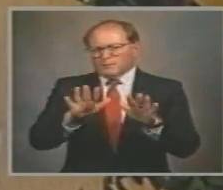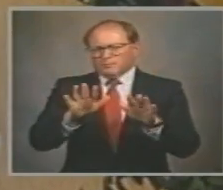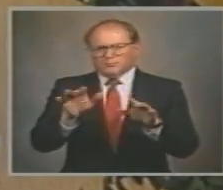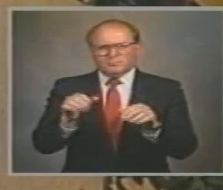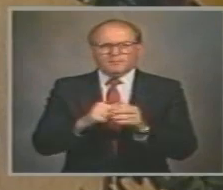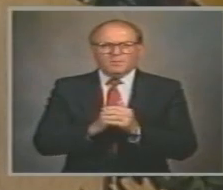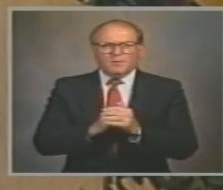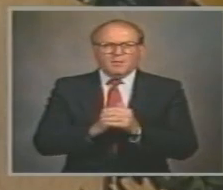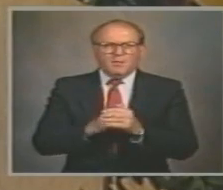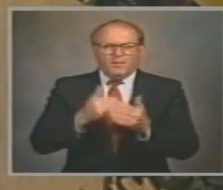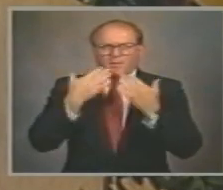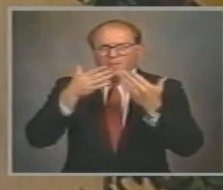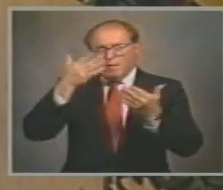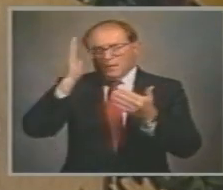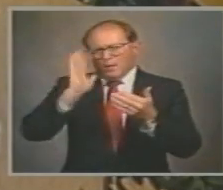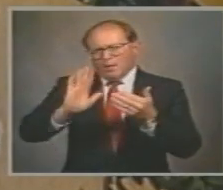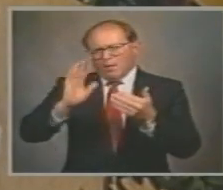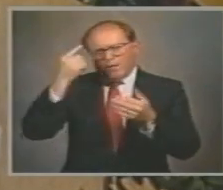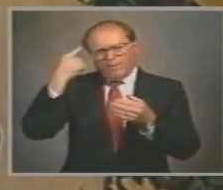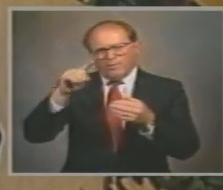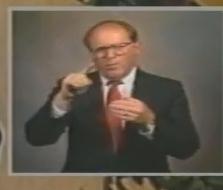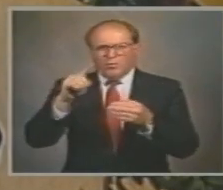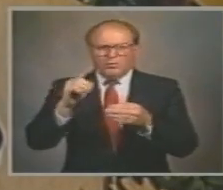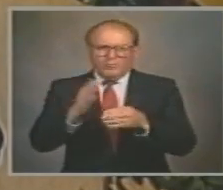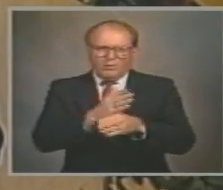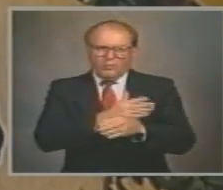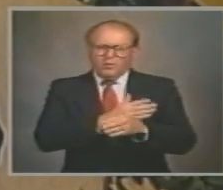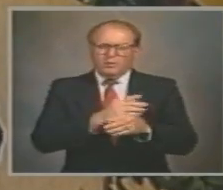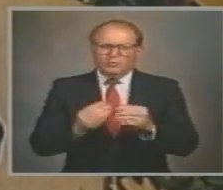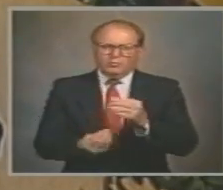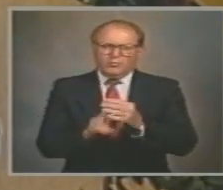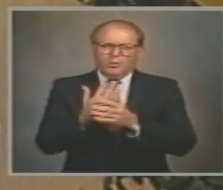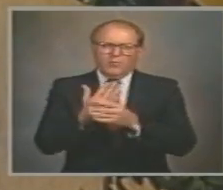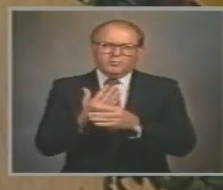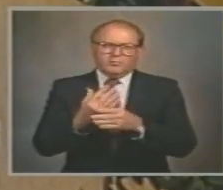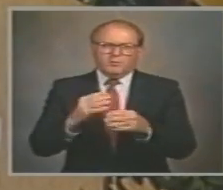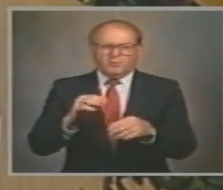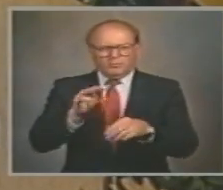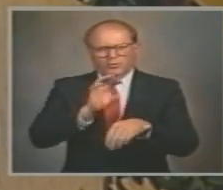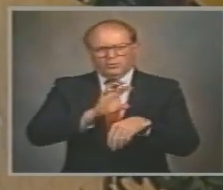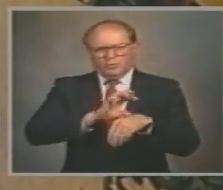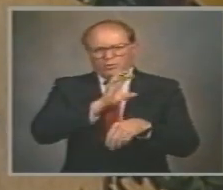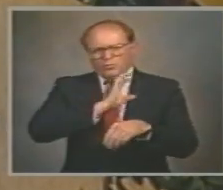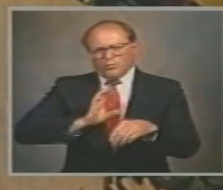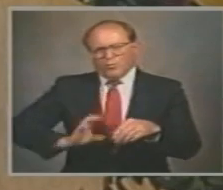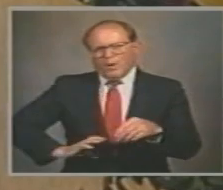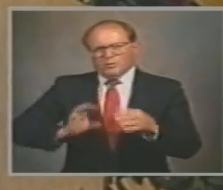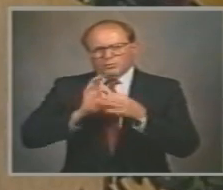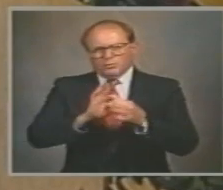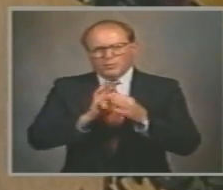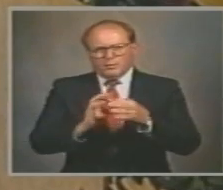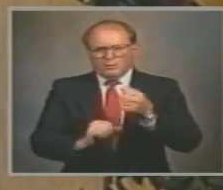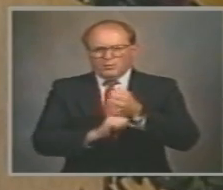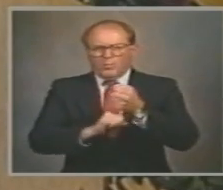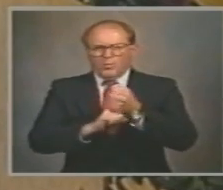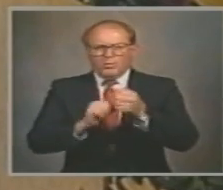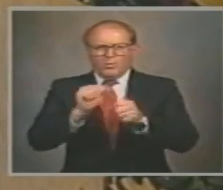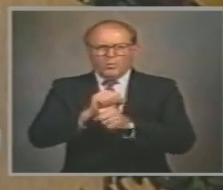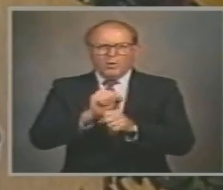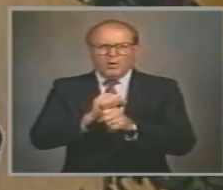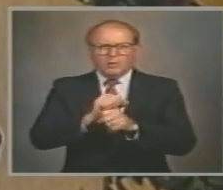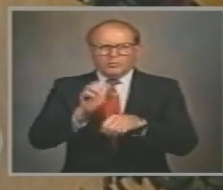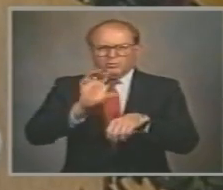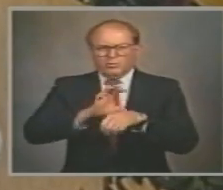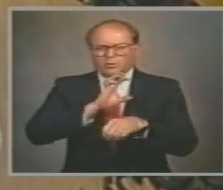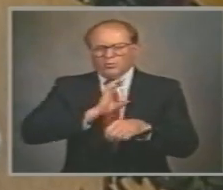We give thanks to God for the increased number of churches of Christ throughout America who are participating in this work also. Churches of Christ